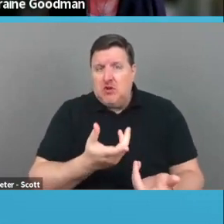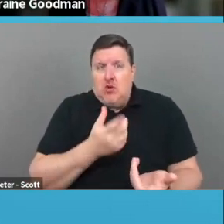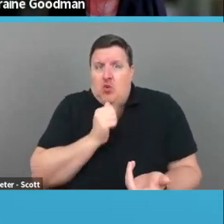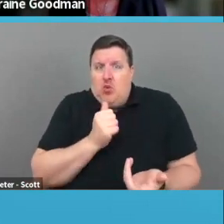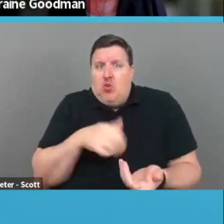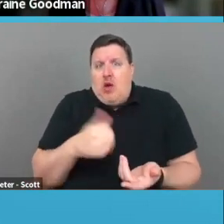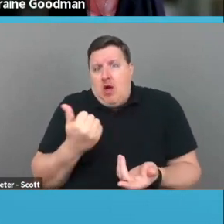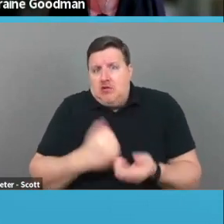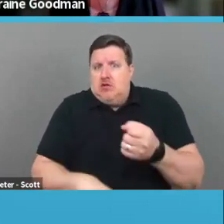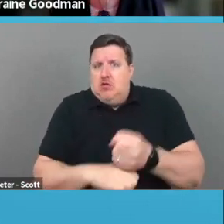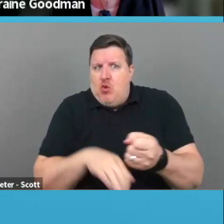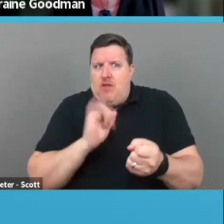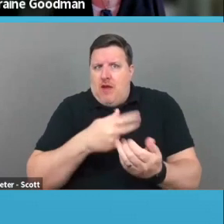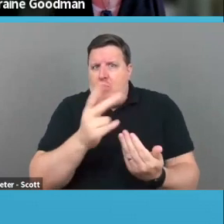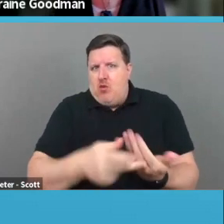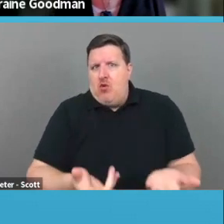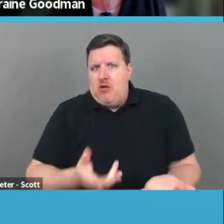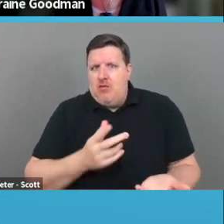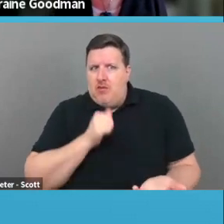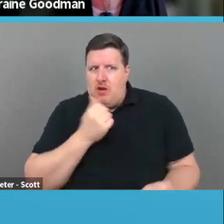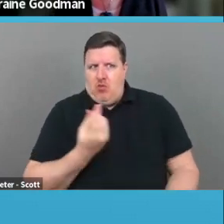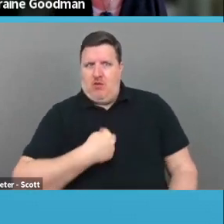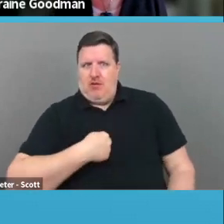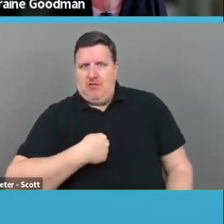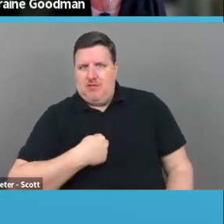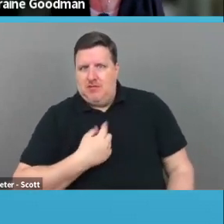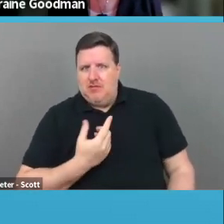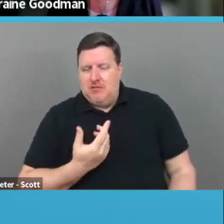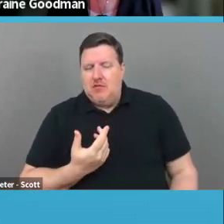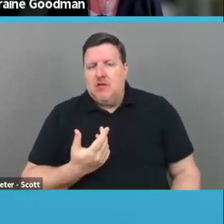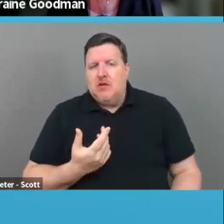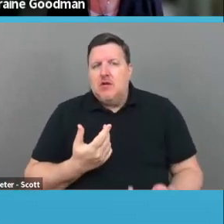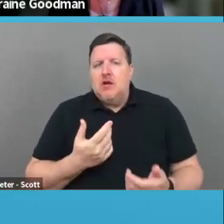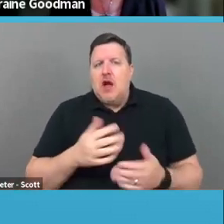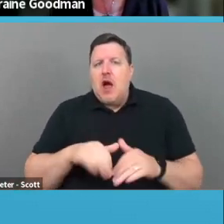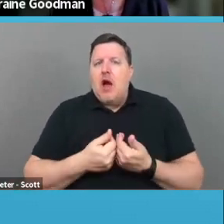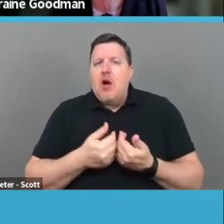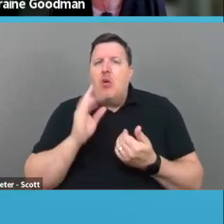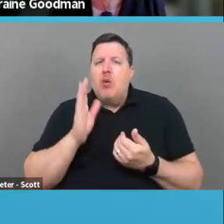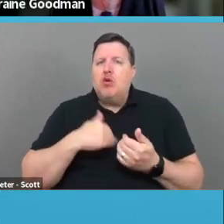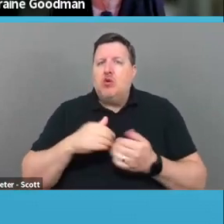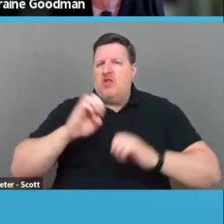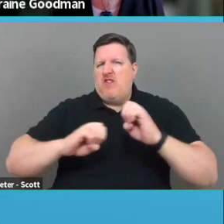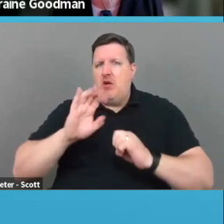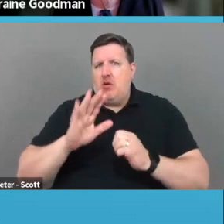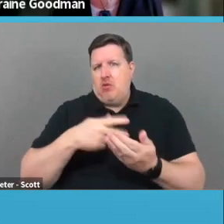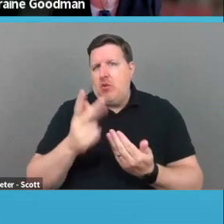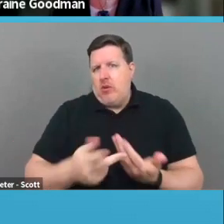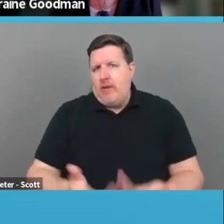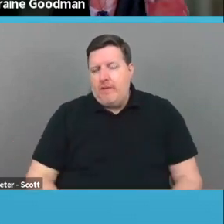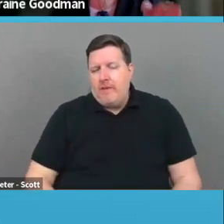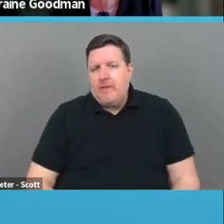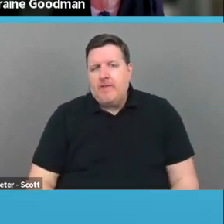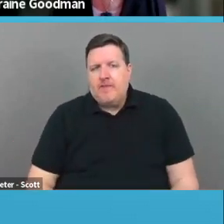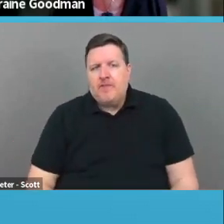that playground? And then how are you going to evaluate your programs? And I'll talk about that later. The